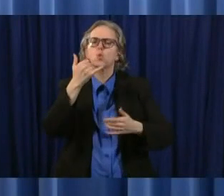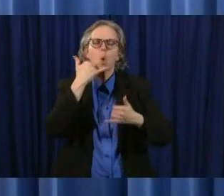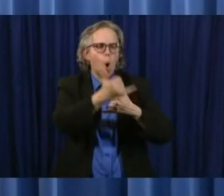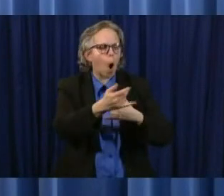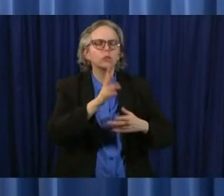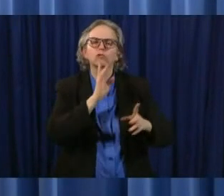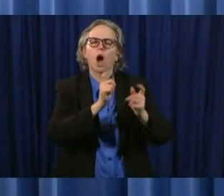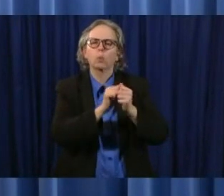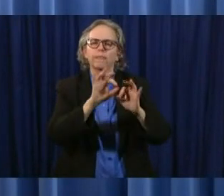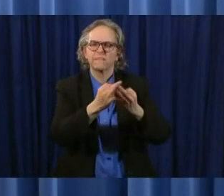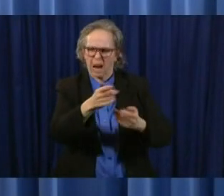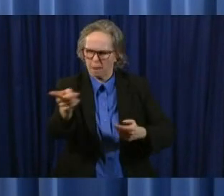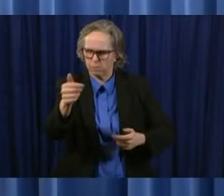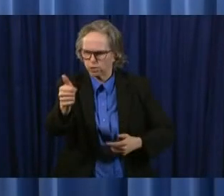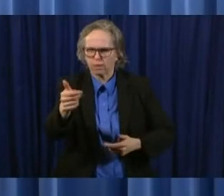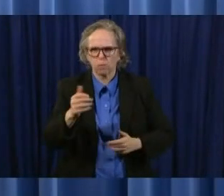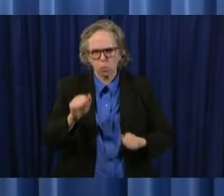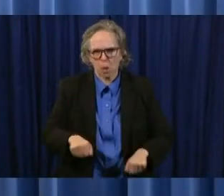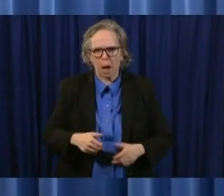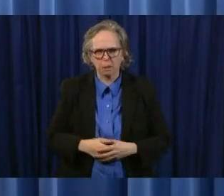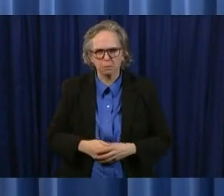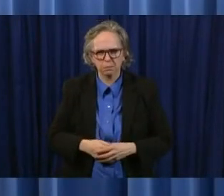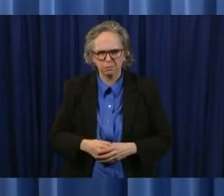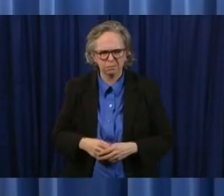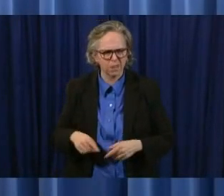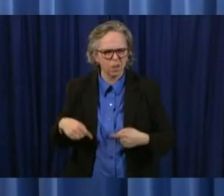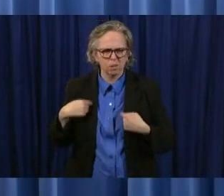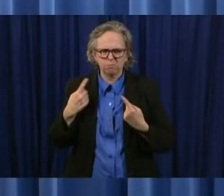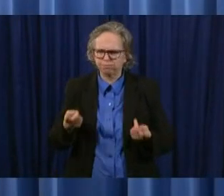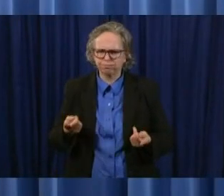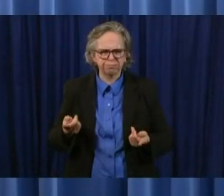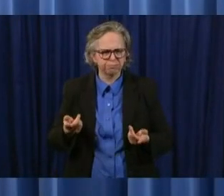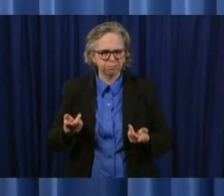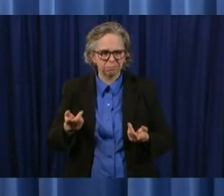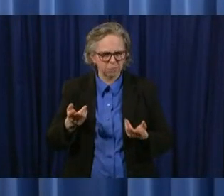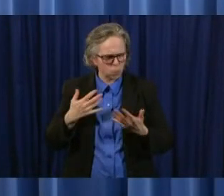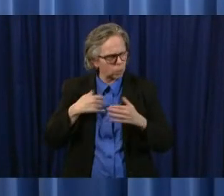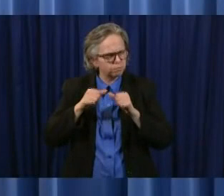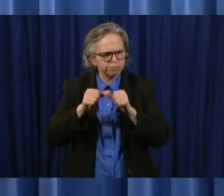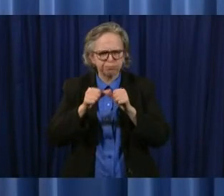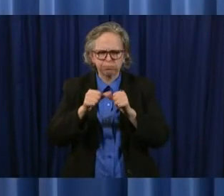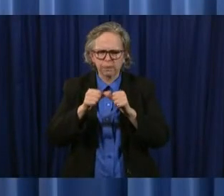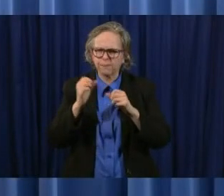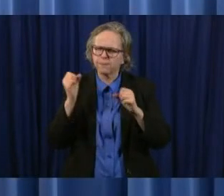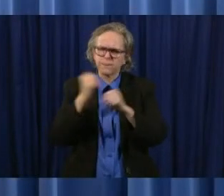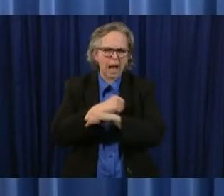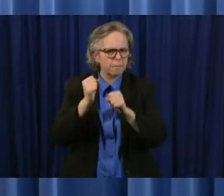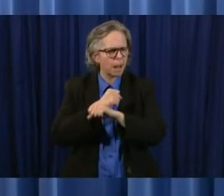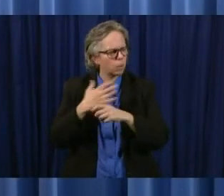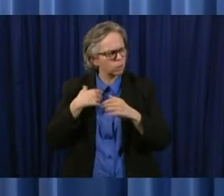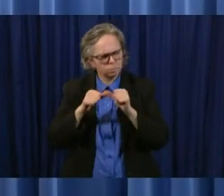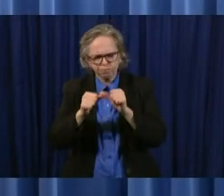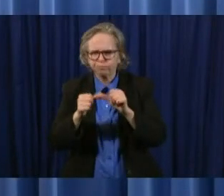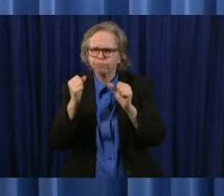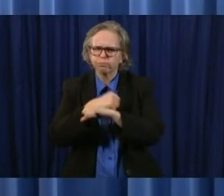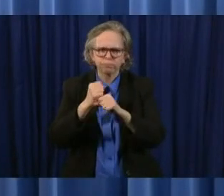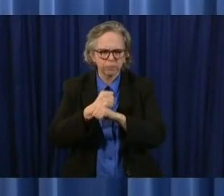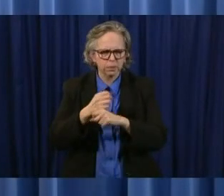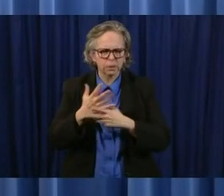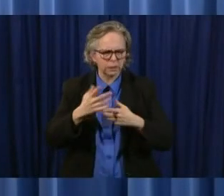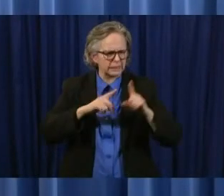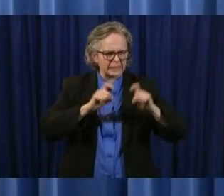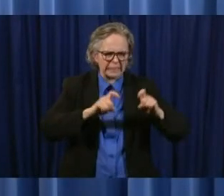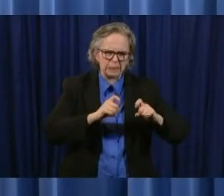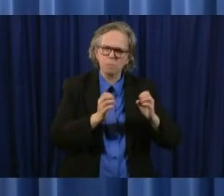great we fought back and we're going to fight back more with the testing that we have and we're going to fight back more with the tracing that we're going to do